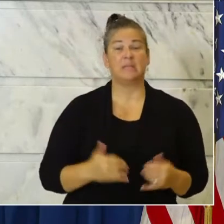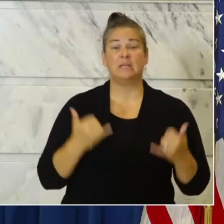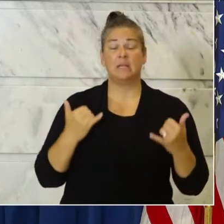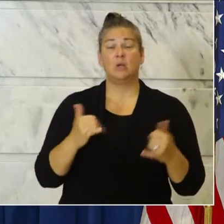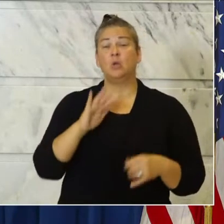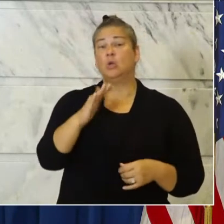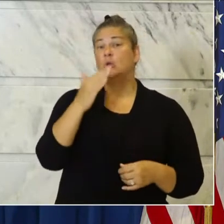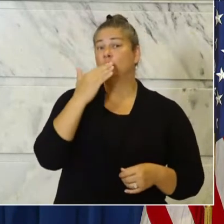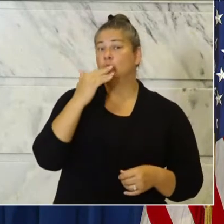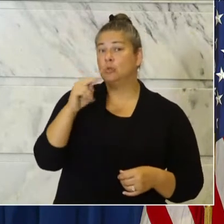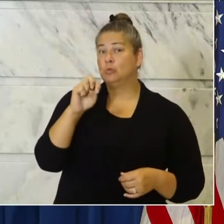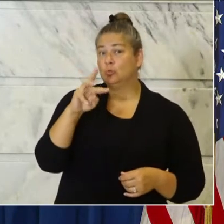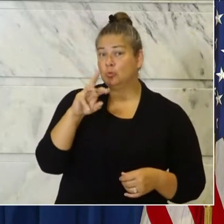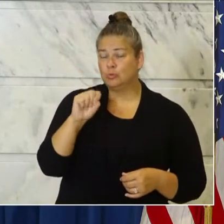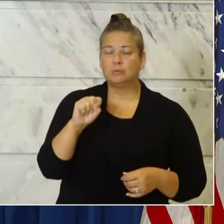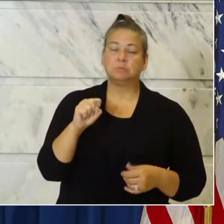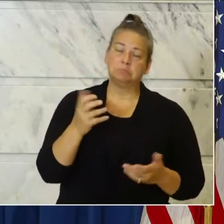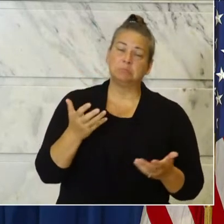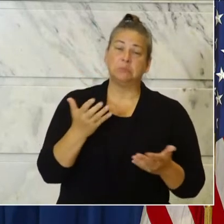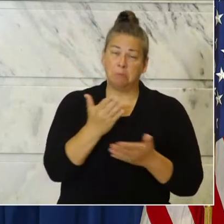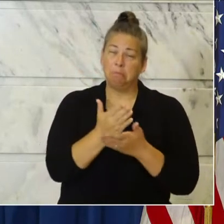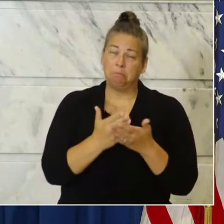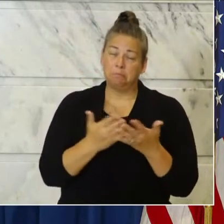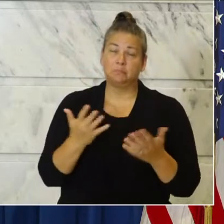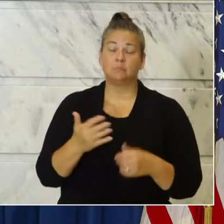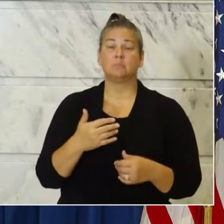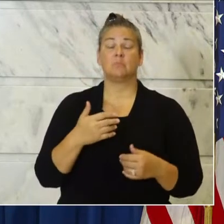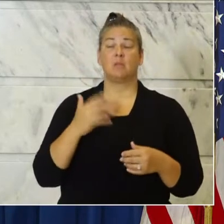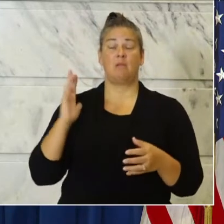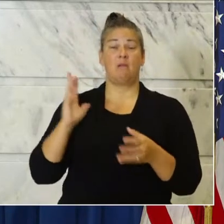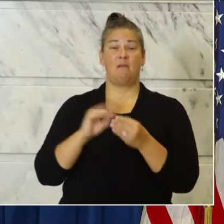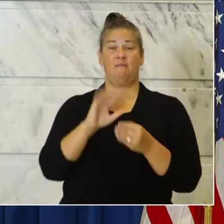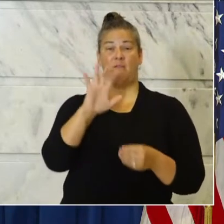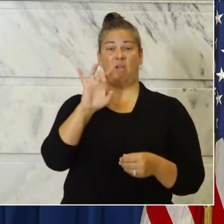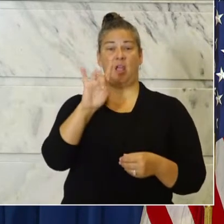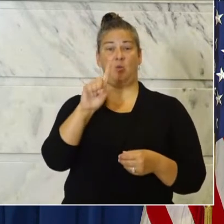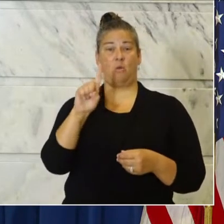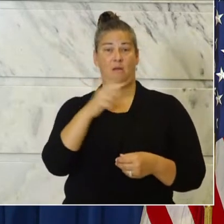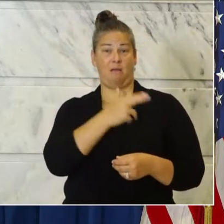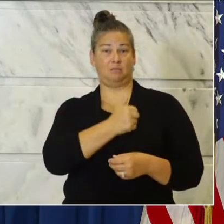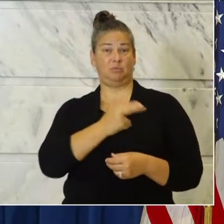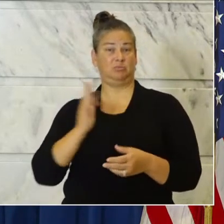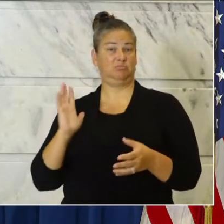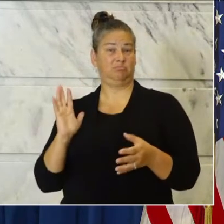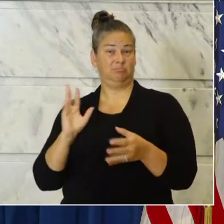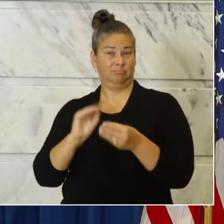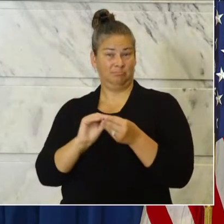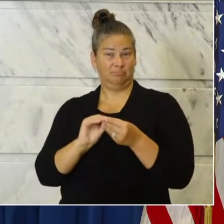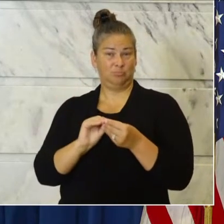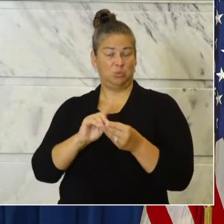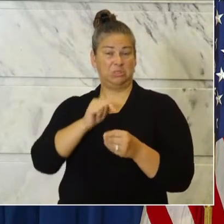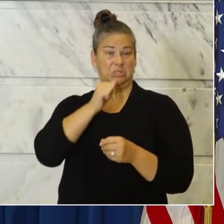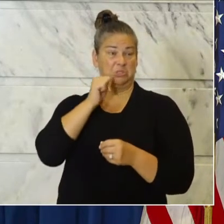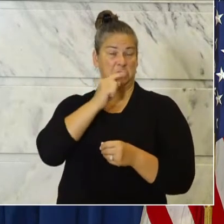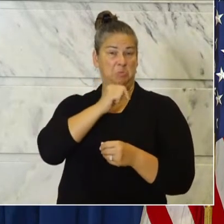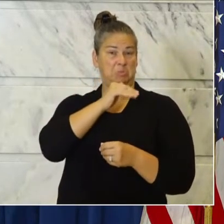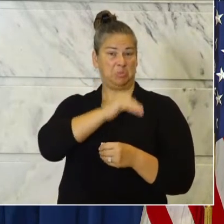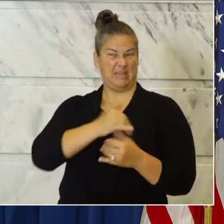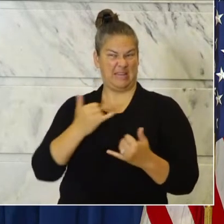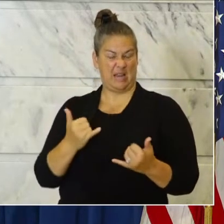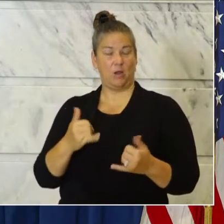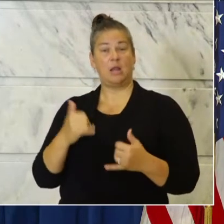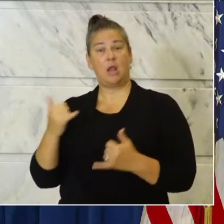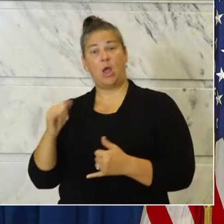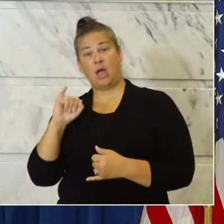bit current number of patients hospitalized 581. I believe that's down a little bit from yesterday. Currently in the